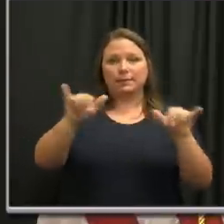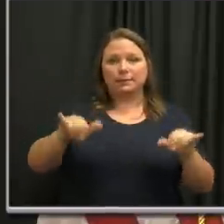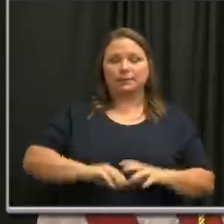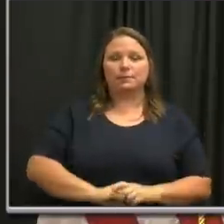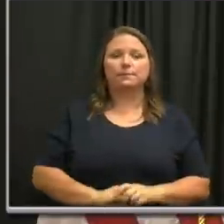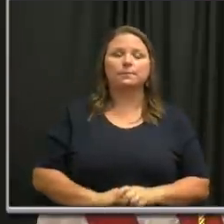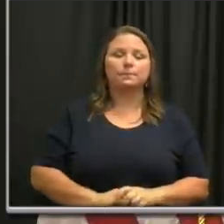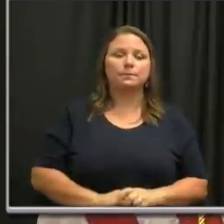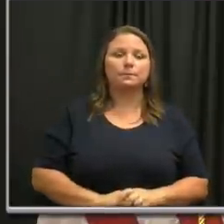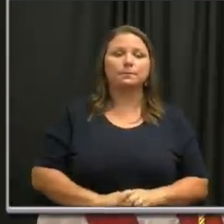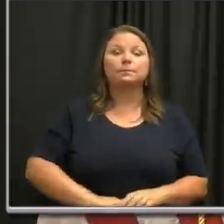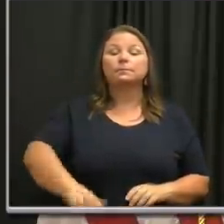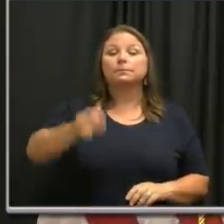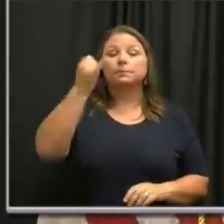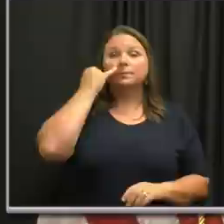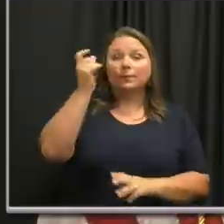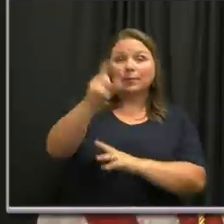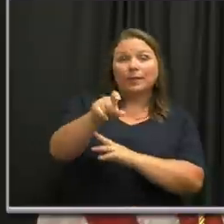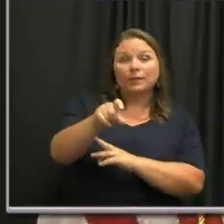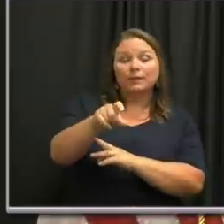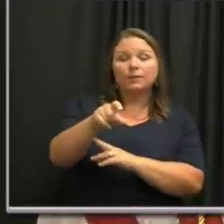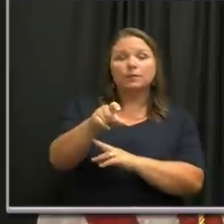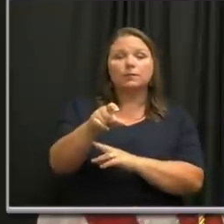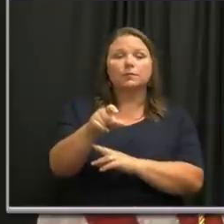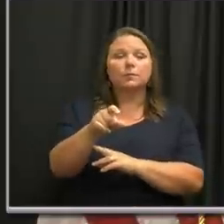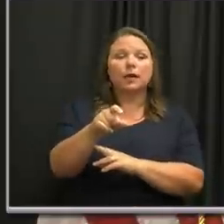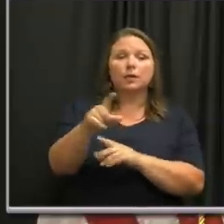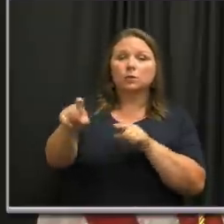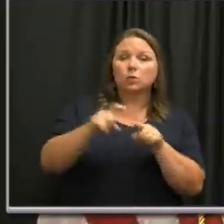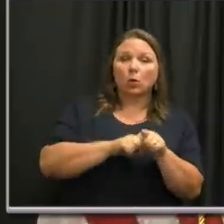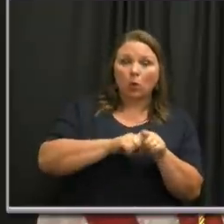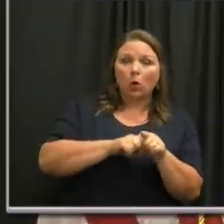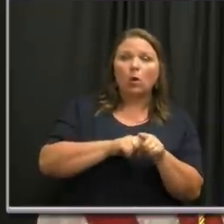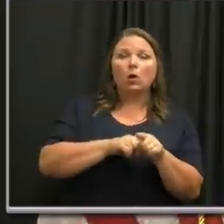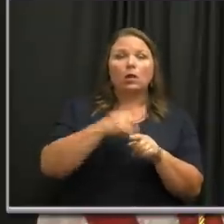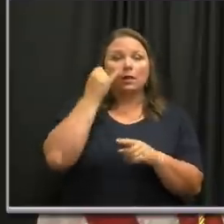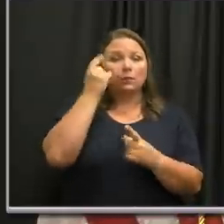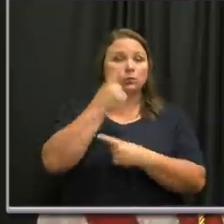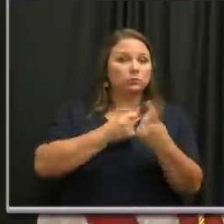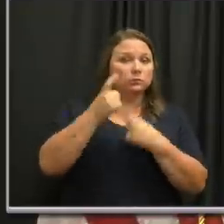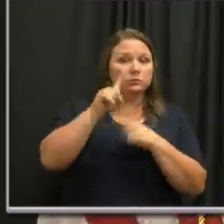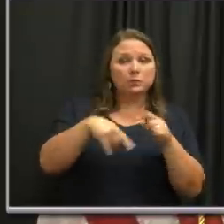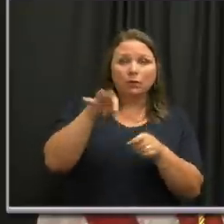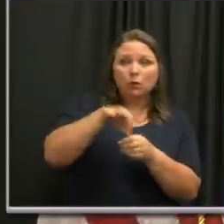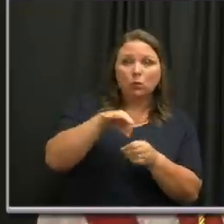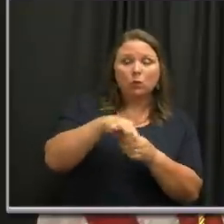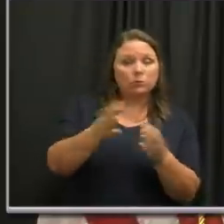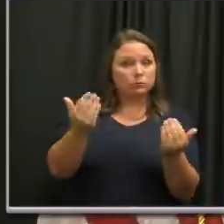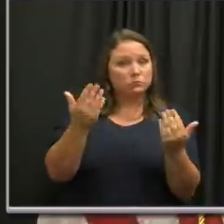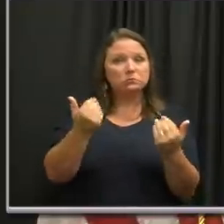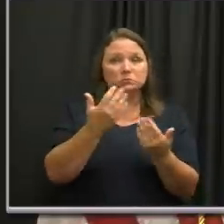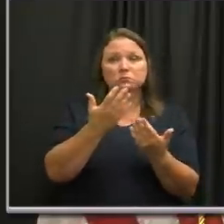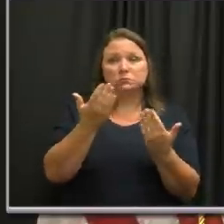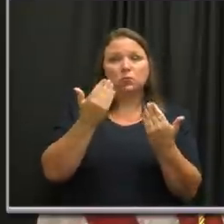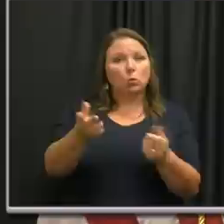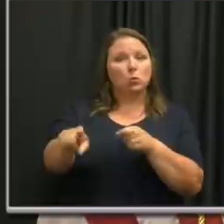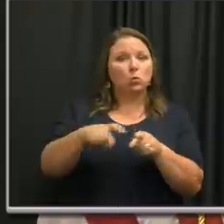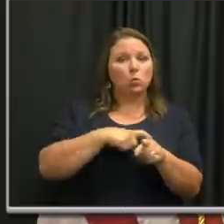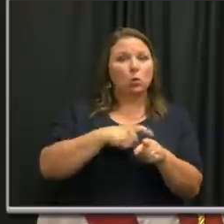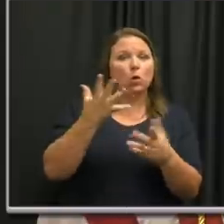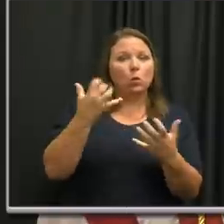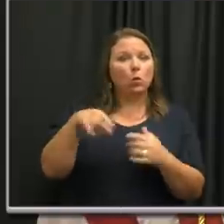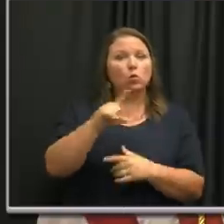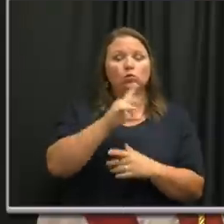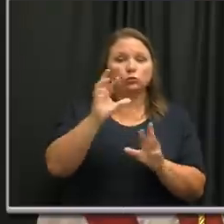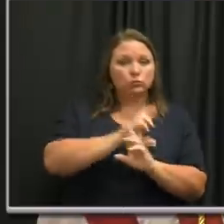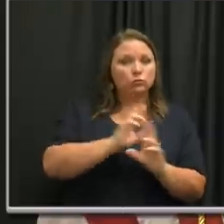If you need to give us a call, have questions about voting, please feel free to do that. We want